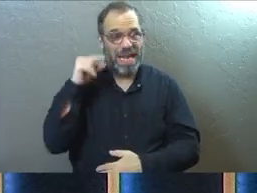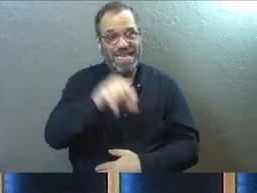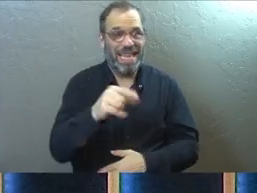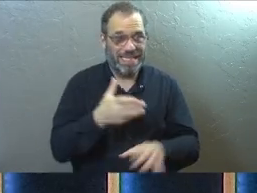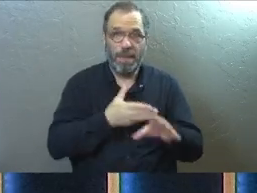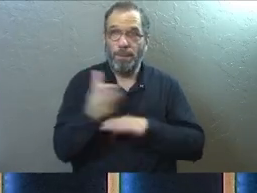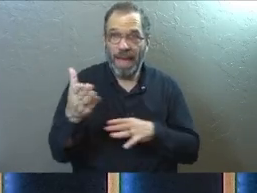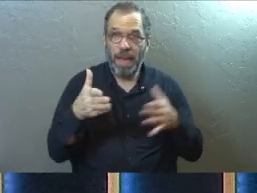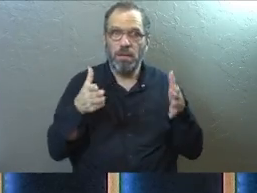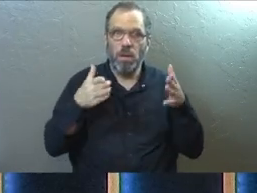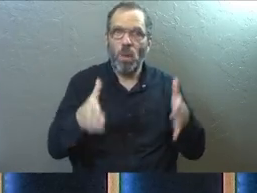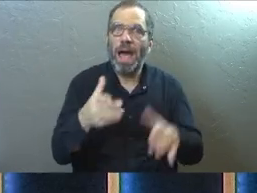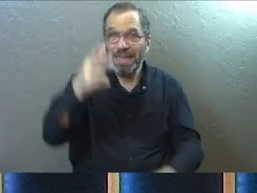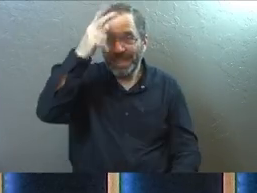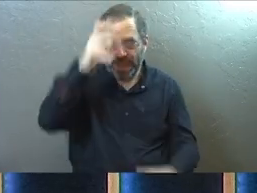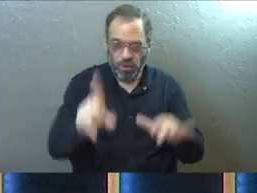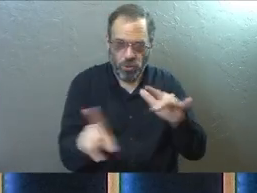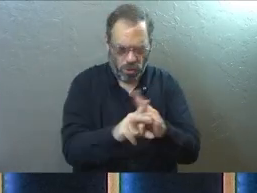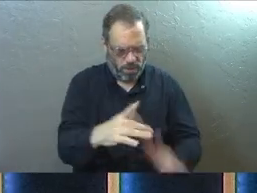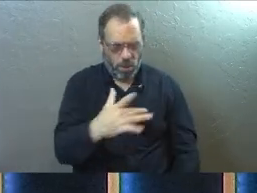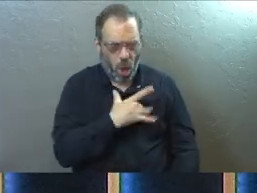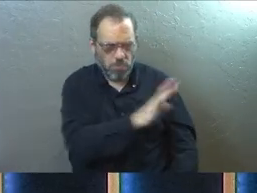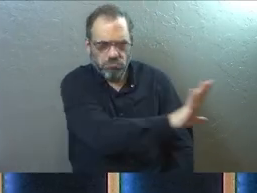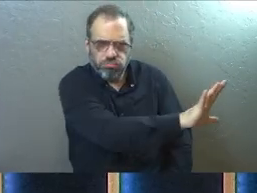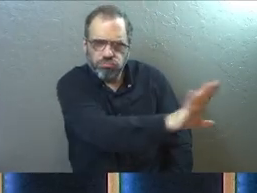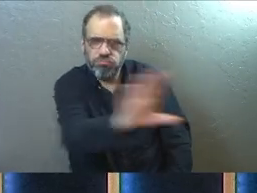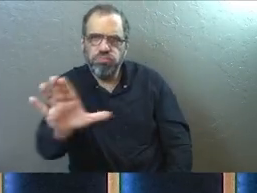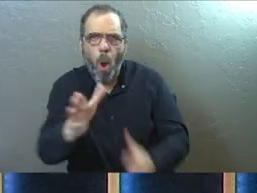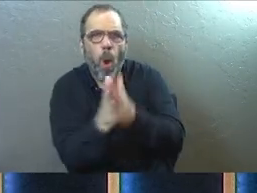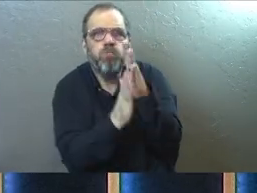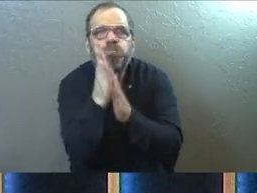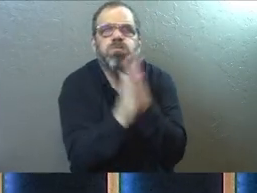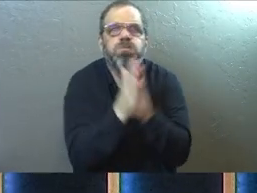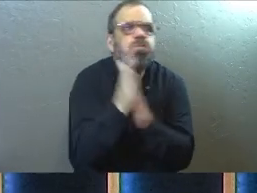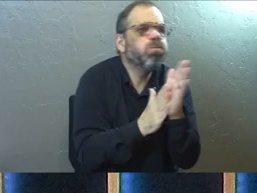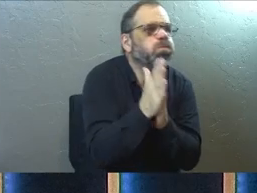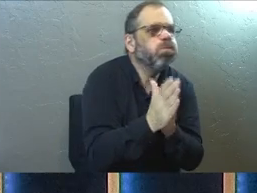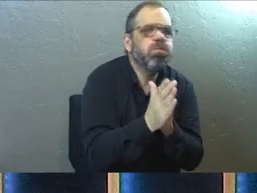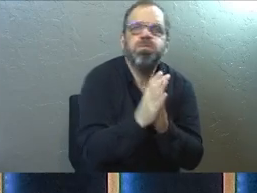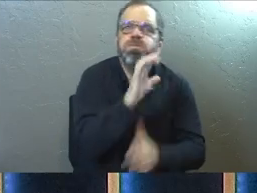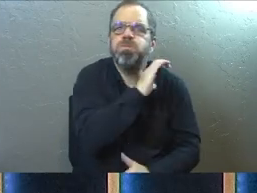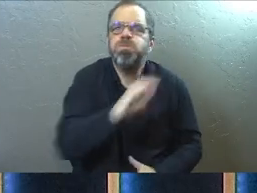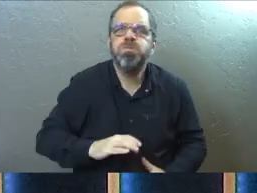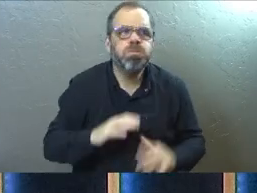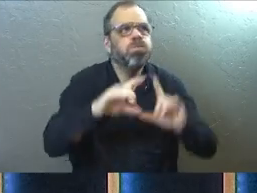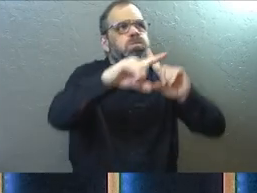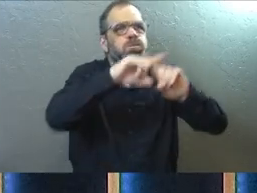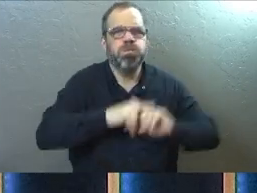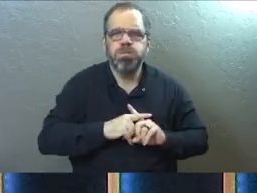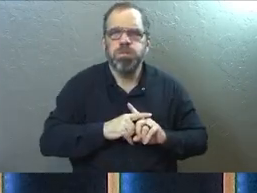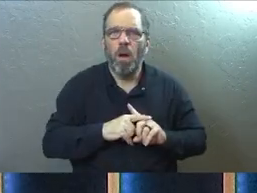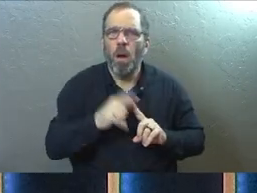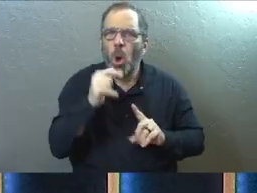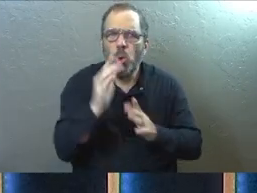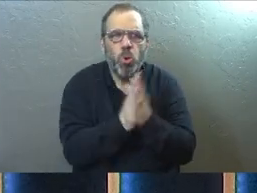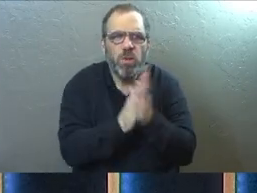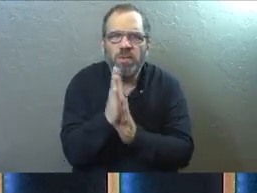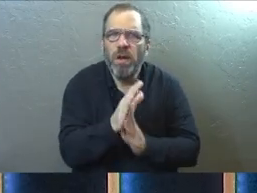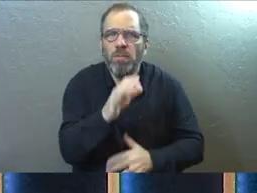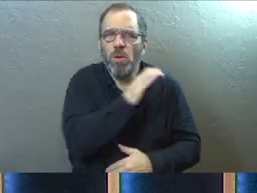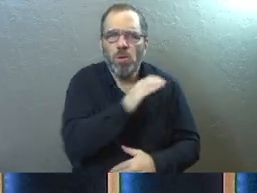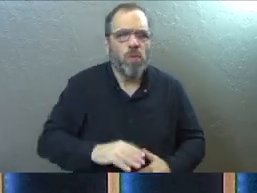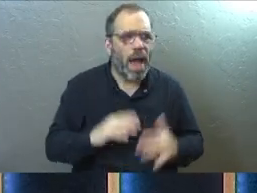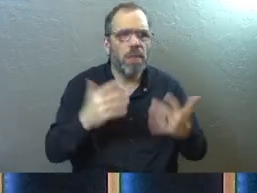This is the main door by which the devil comes into the hearts of those who are zealous for the advancement of Christ. Who's zealous for the